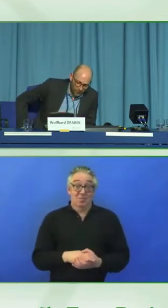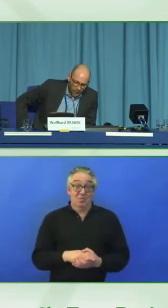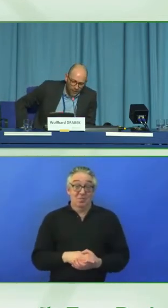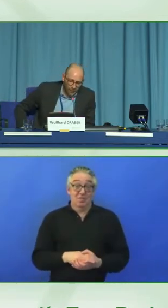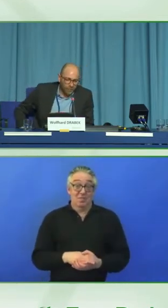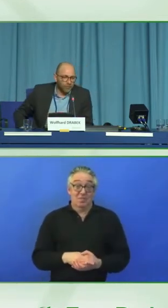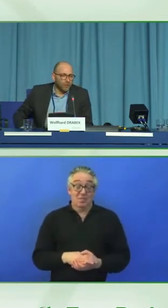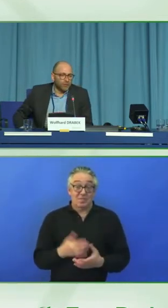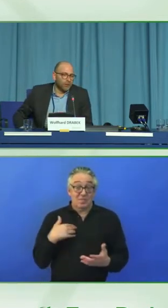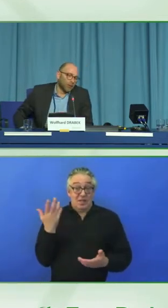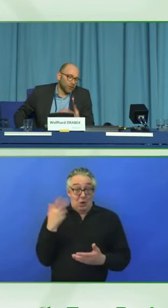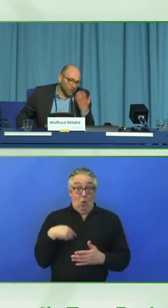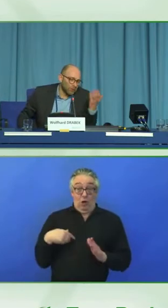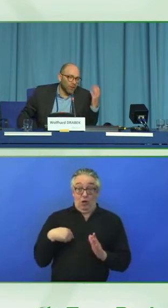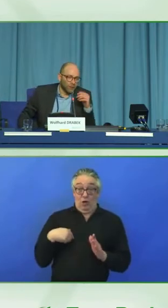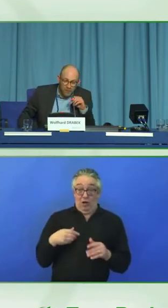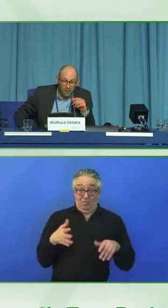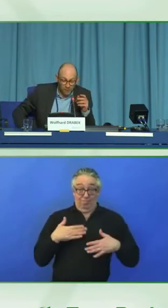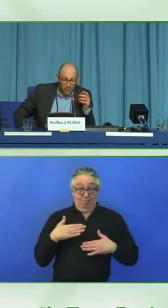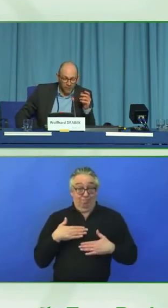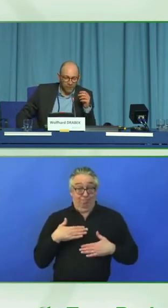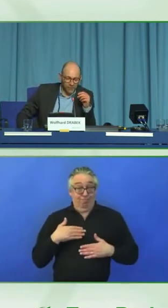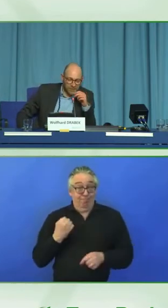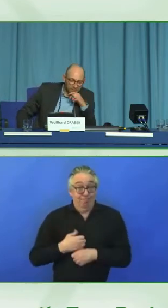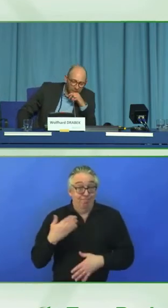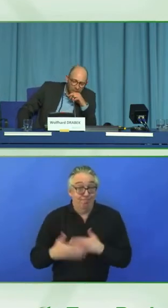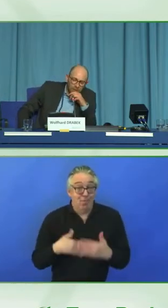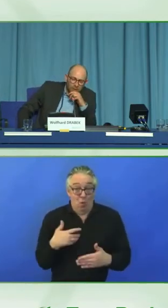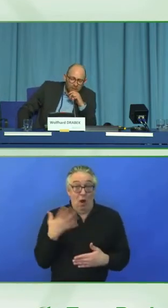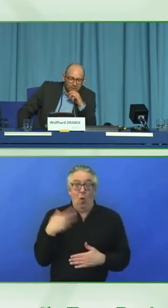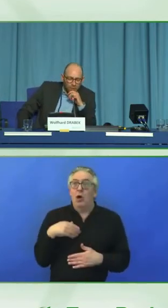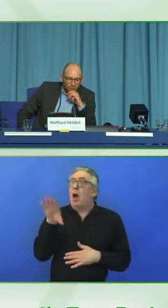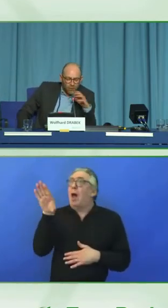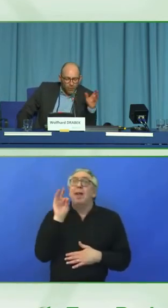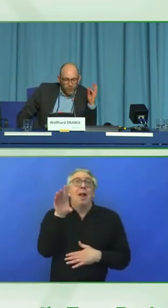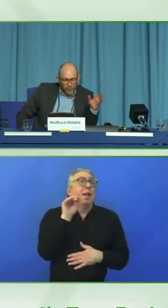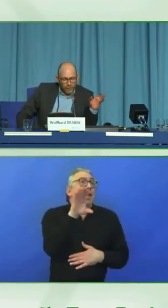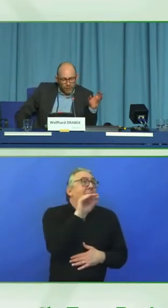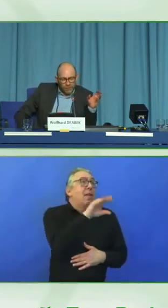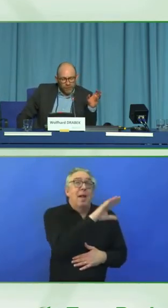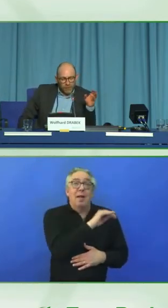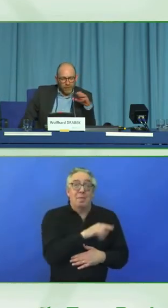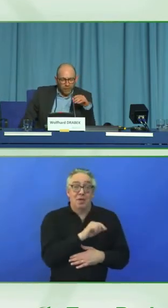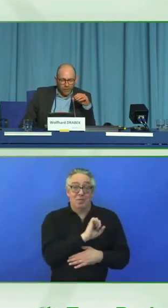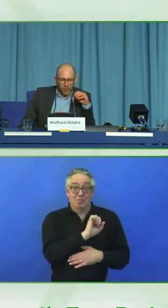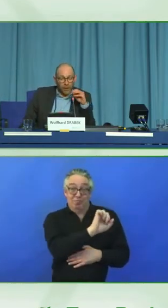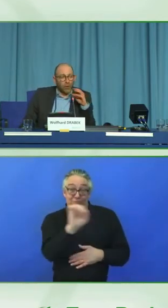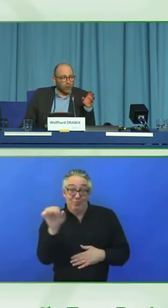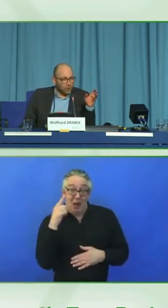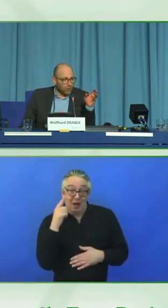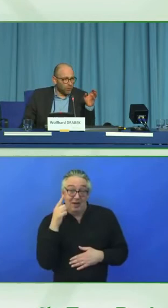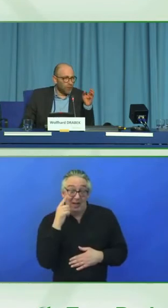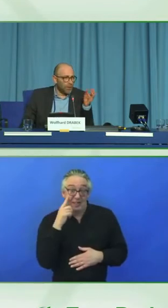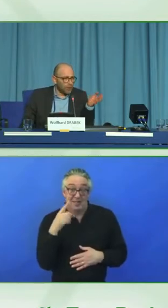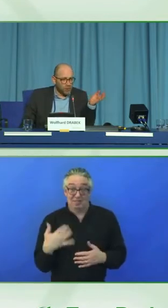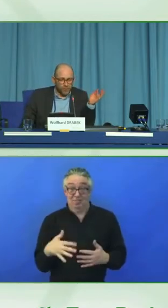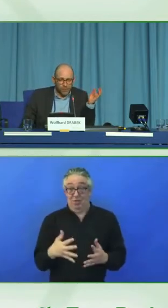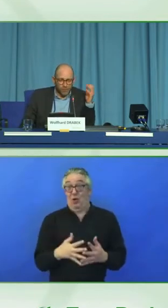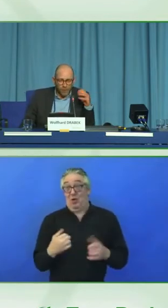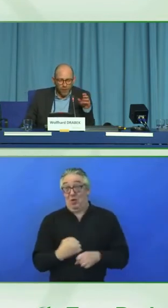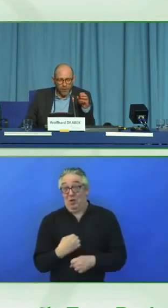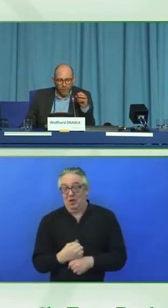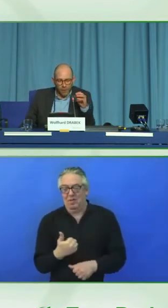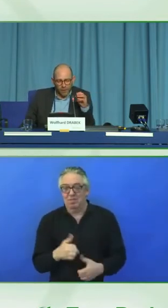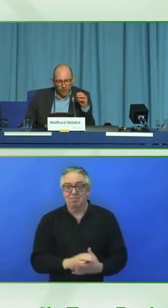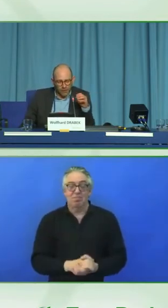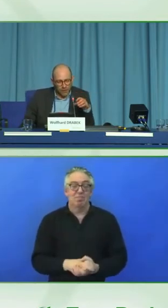our system. But, this also, yeah, it would mean a lot of work, of course. So, we aim to set up a long-term relationship